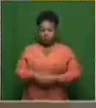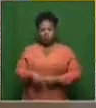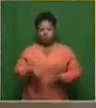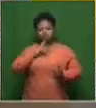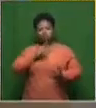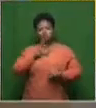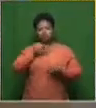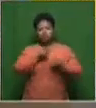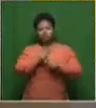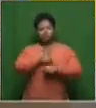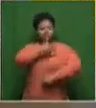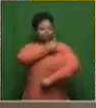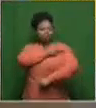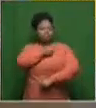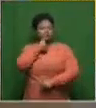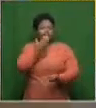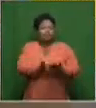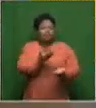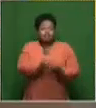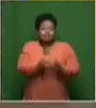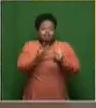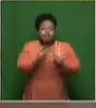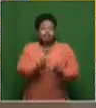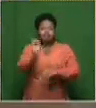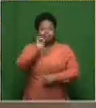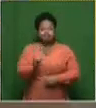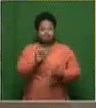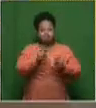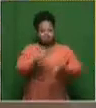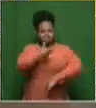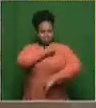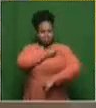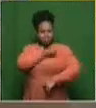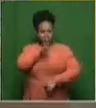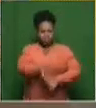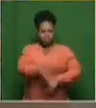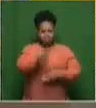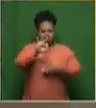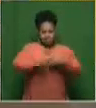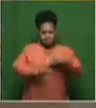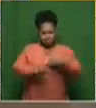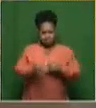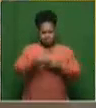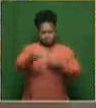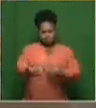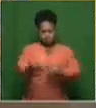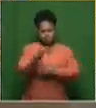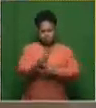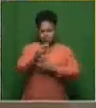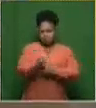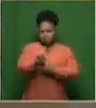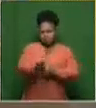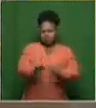reference to a vaccine being available for 10% of the population in the early part of 2021. However,